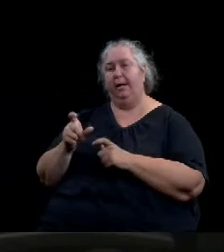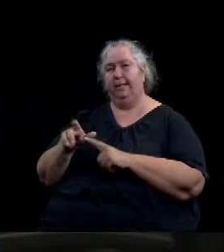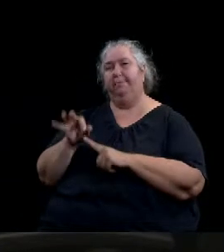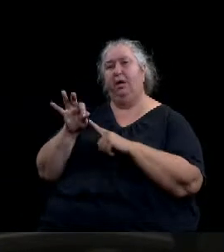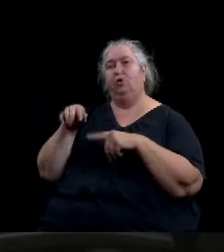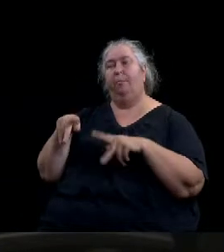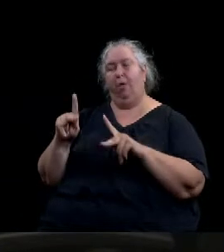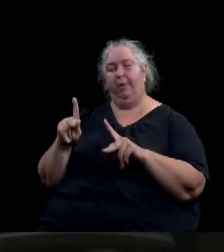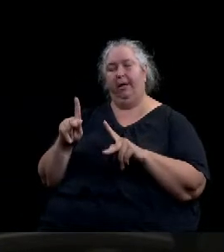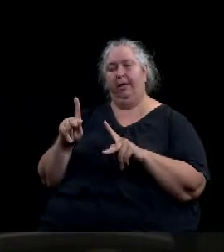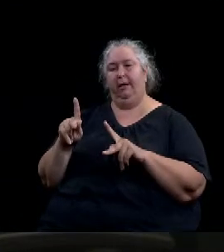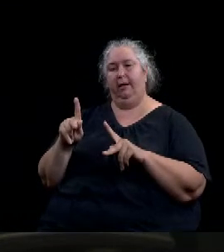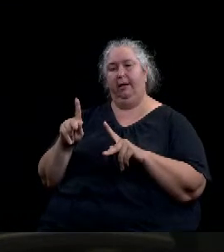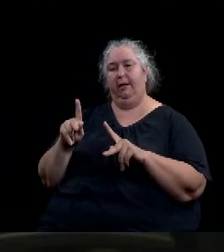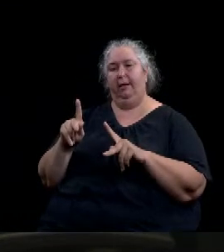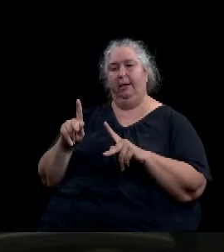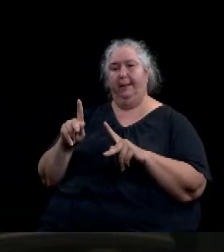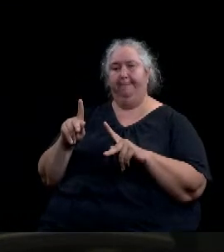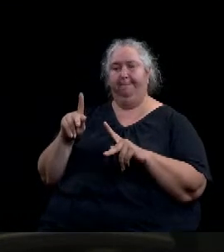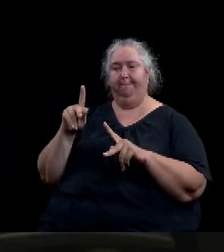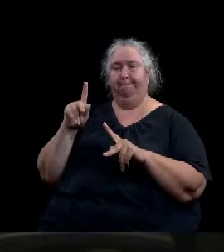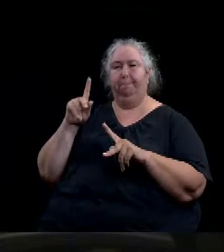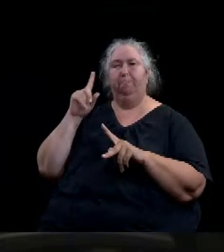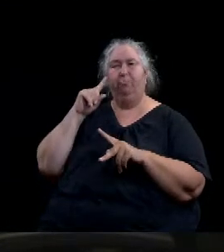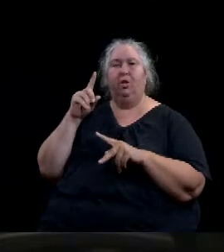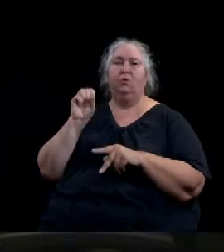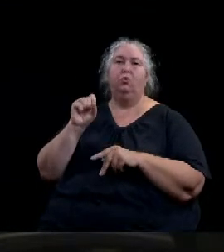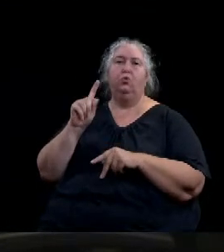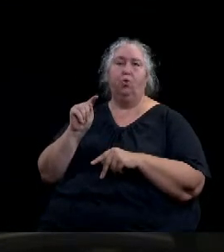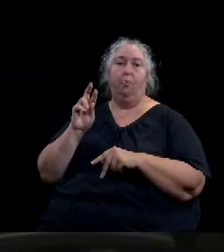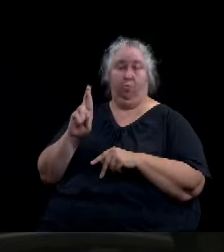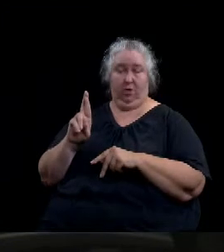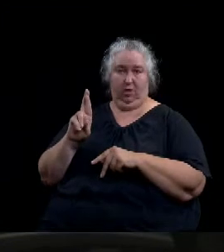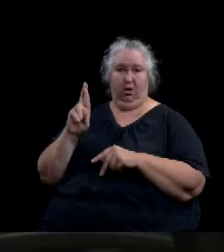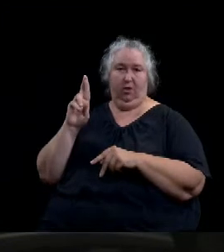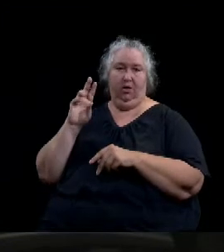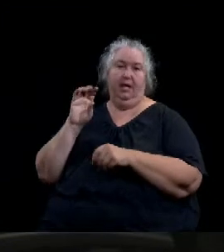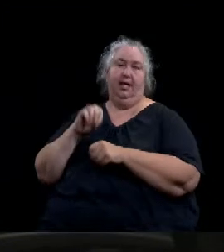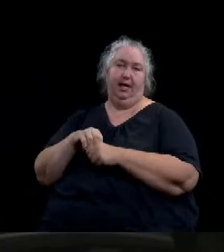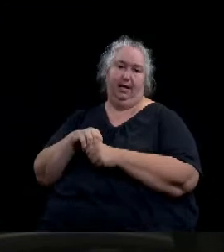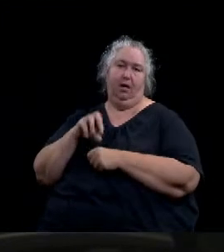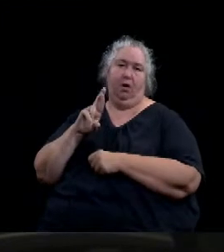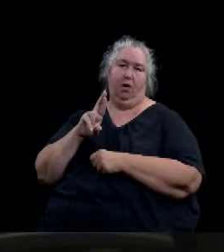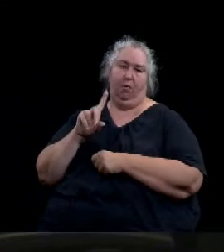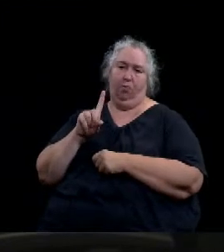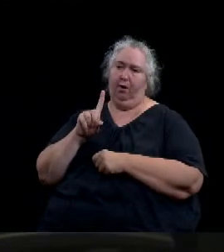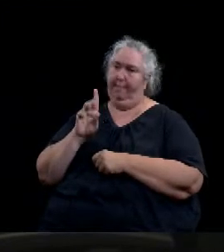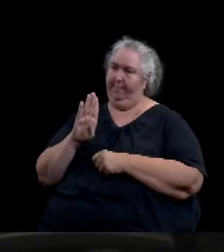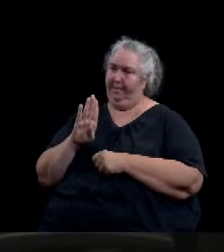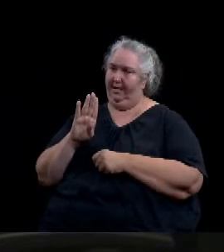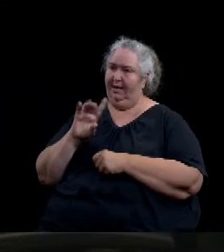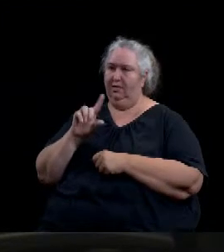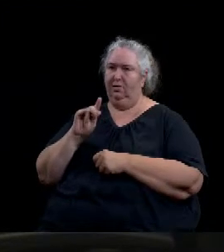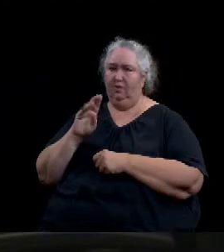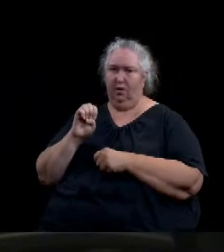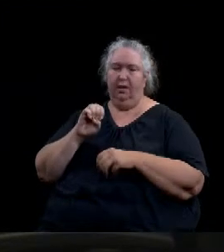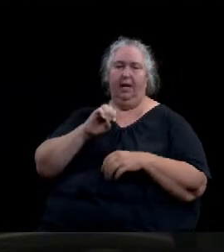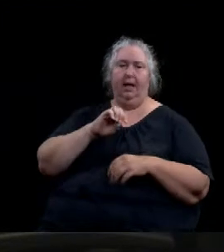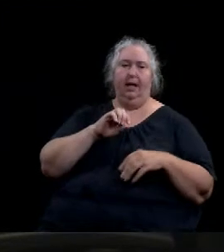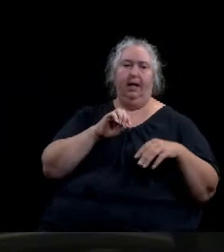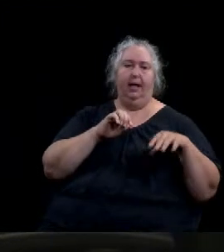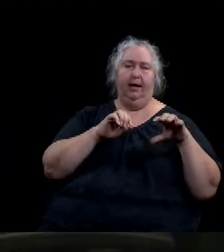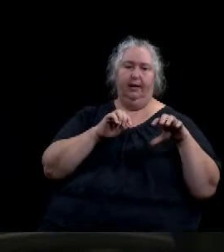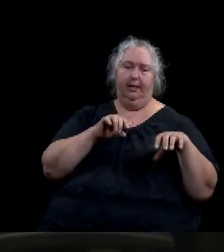-term rental type 2 and R1B zoning district on property described as lot 13 block S of the Brookview Hills addition known as